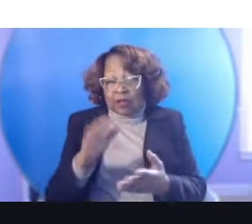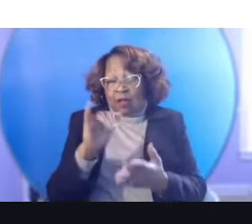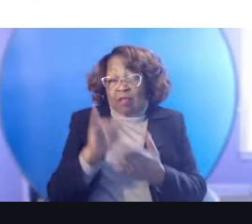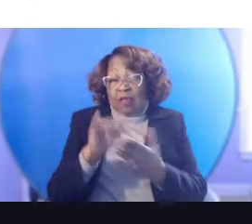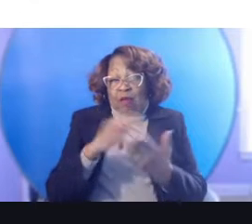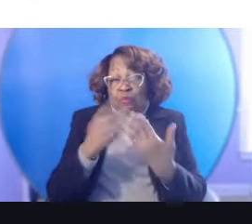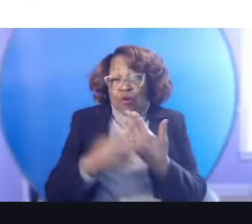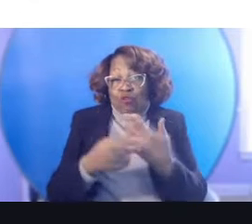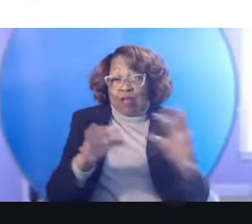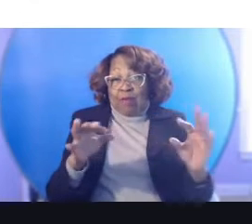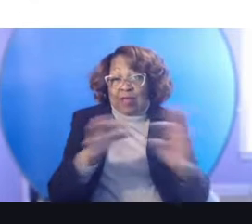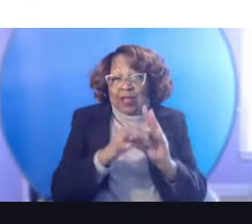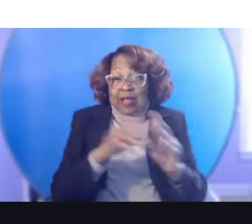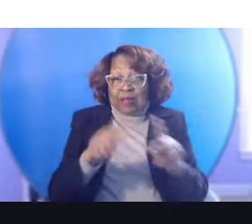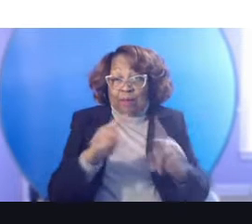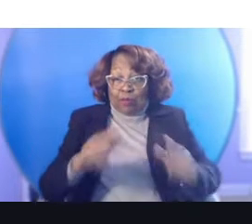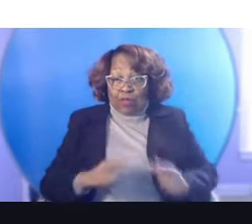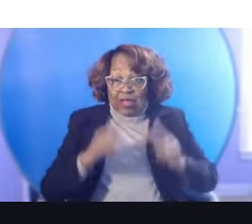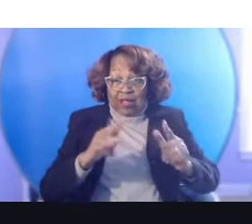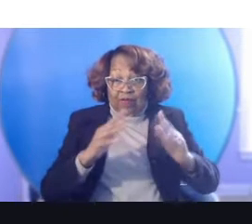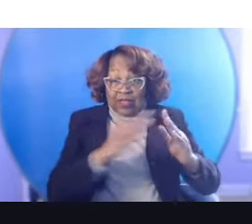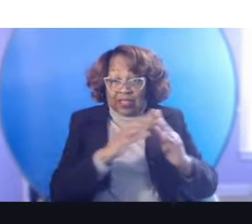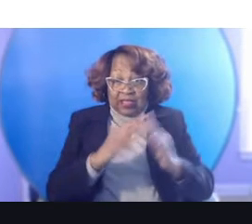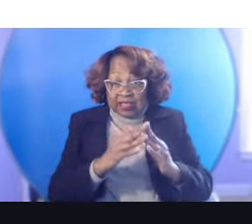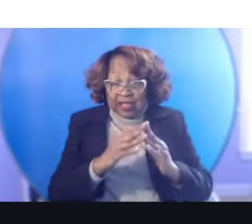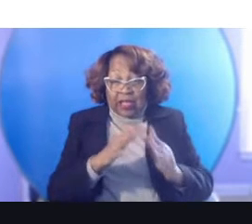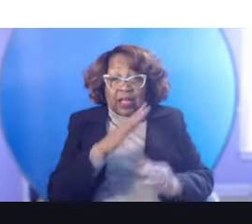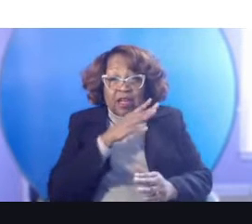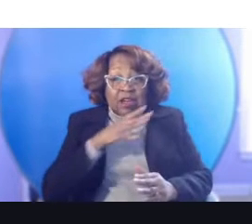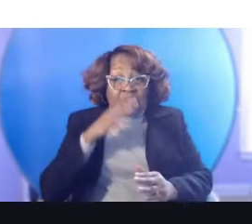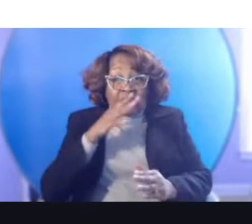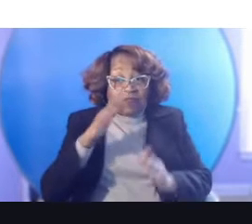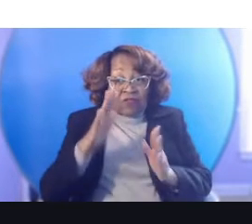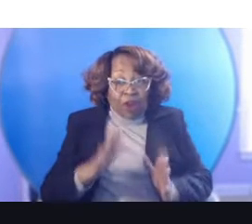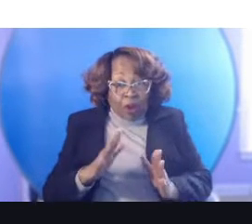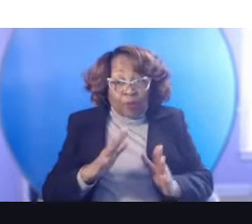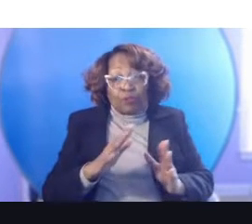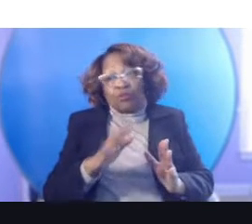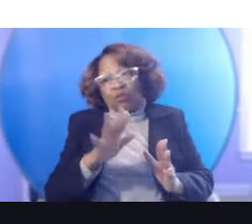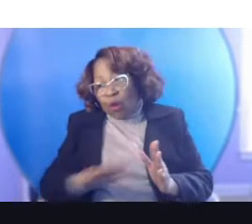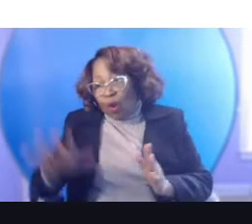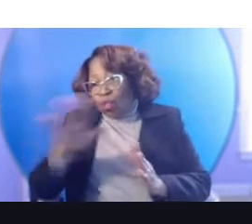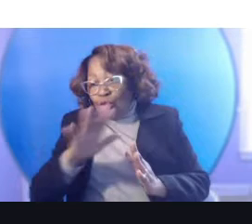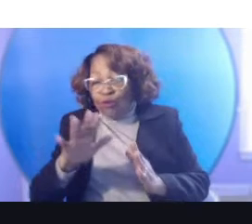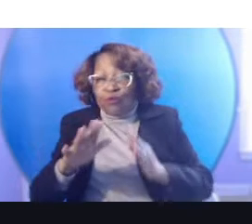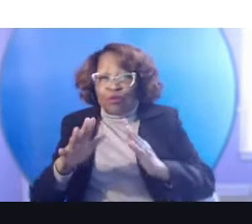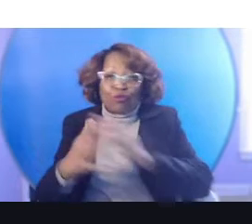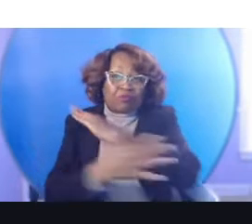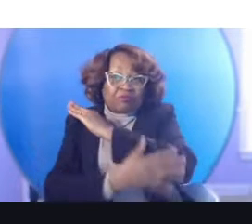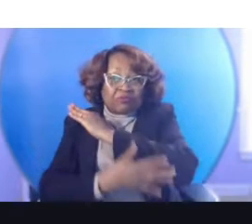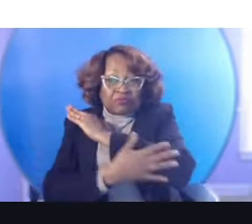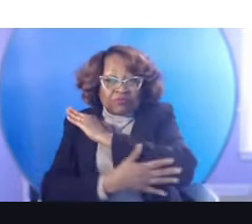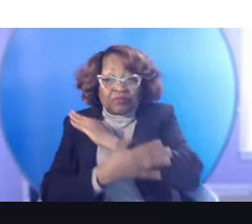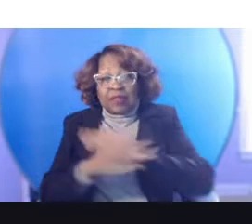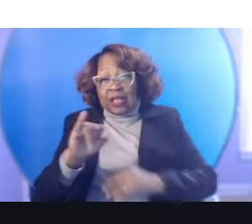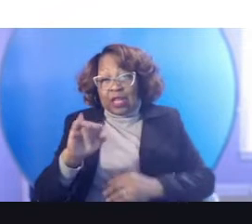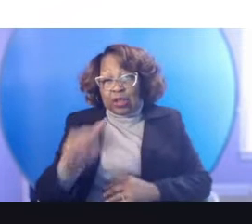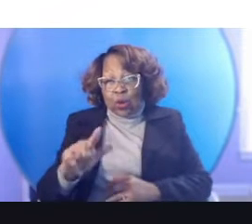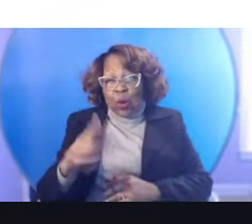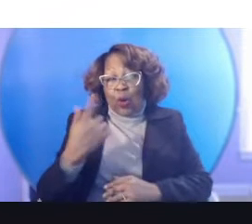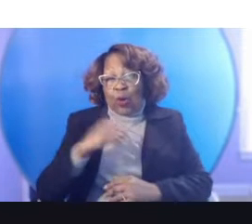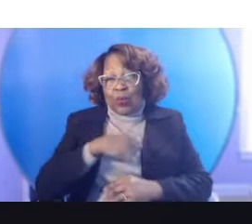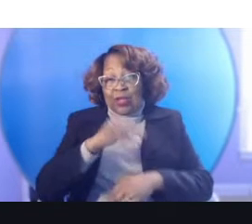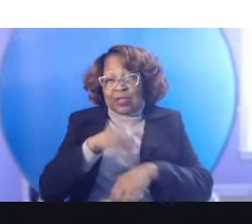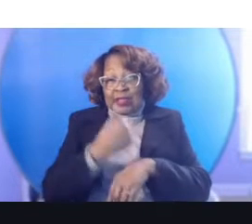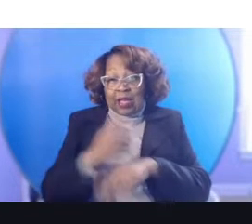within the city to farmers all over rural Illinois. And we formed a community called City